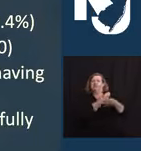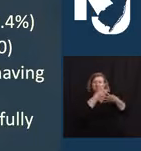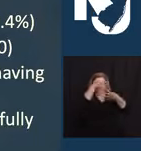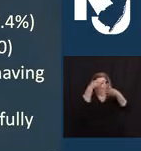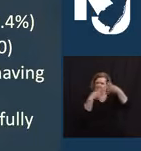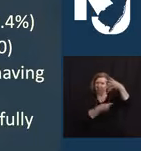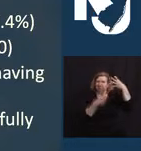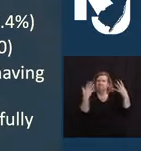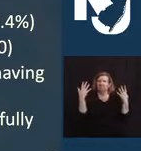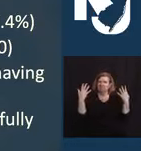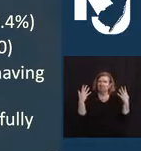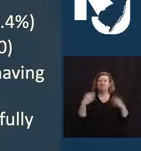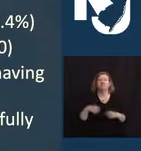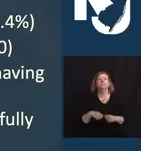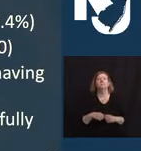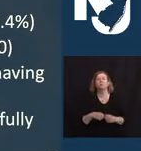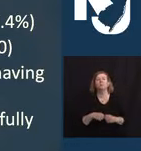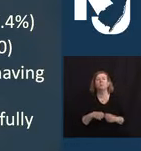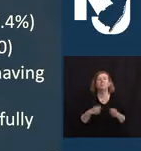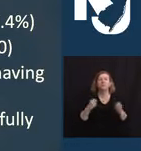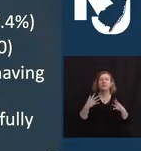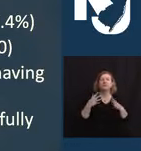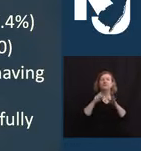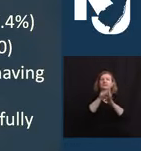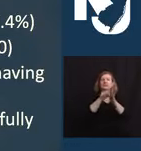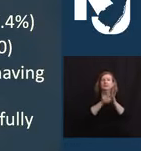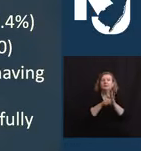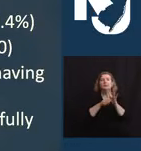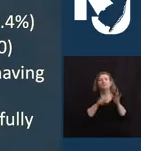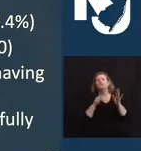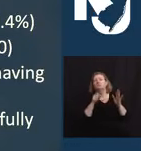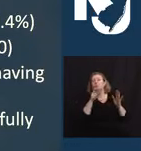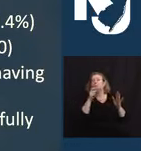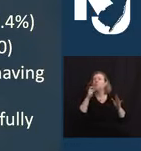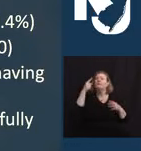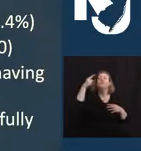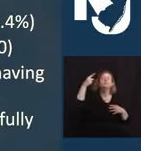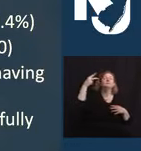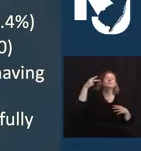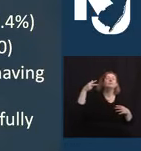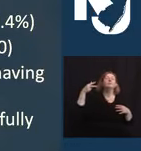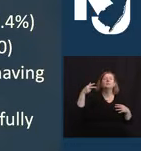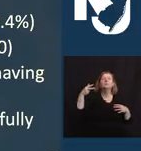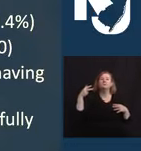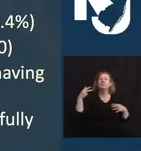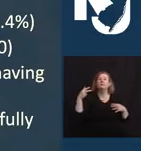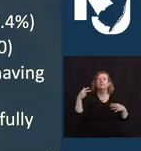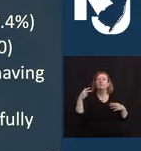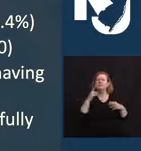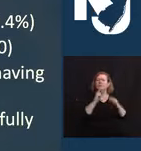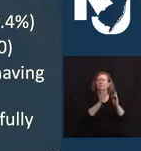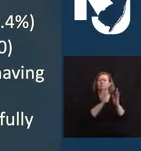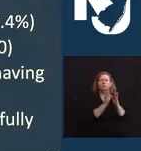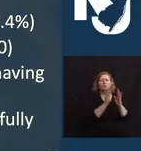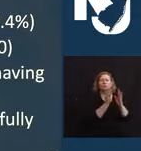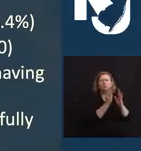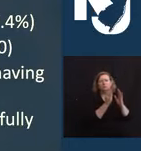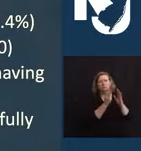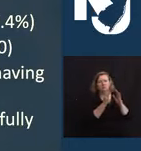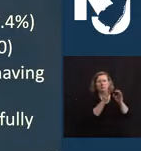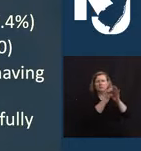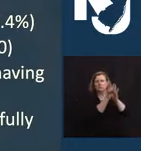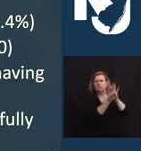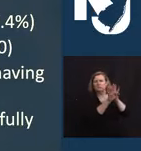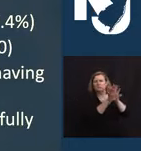as I've noted before, many of the states ahead of us, and there's no disrespect to them, don't have populations that in some cases can compare